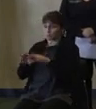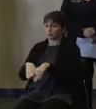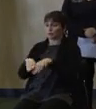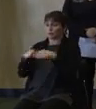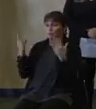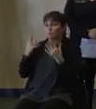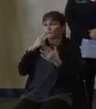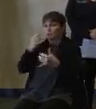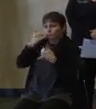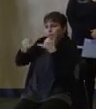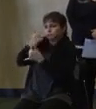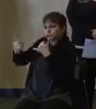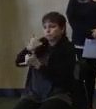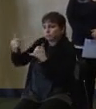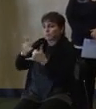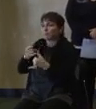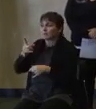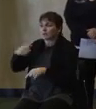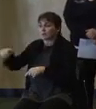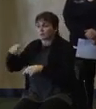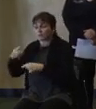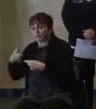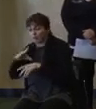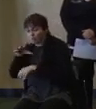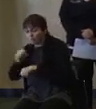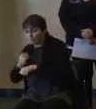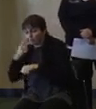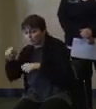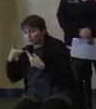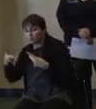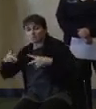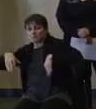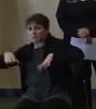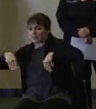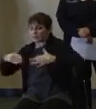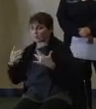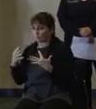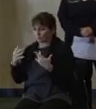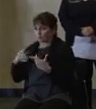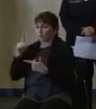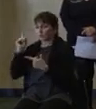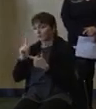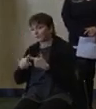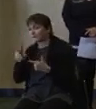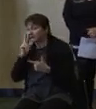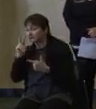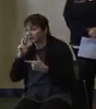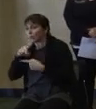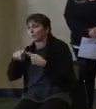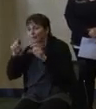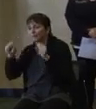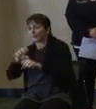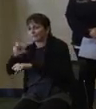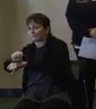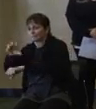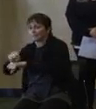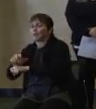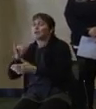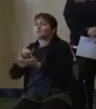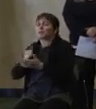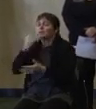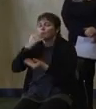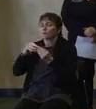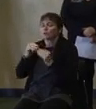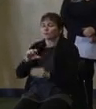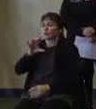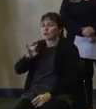operators will not be scheduling appointments yet until the storm's impact is assessed. That number is 855-568